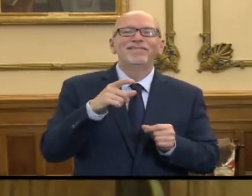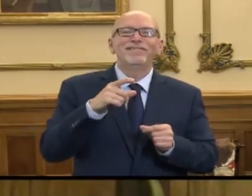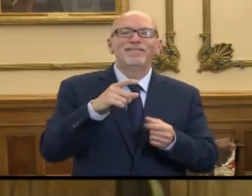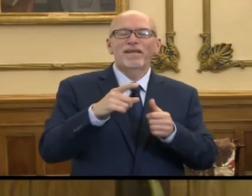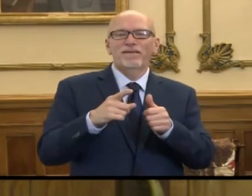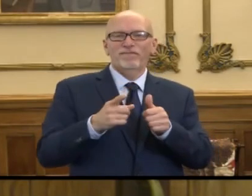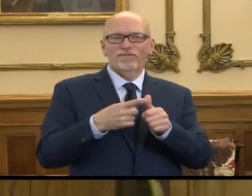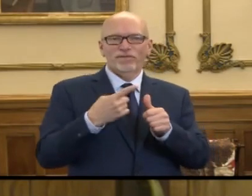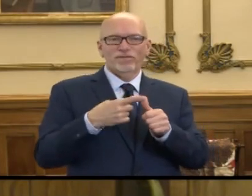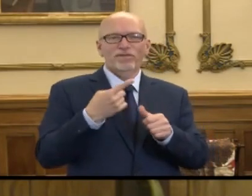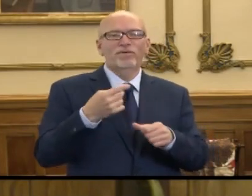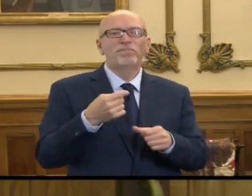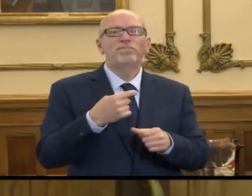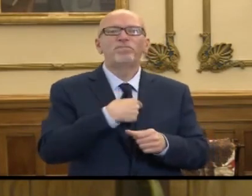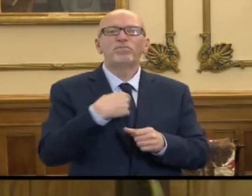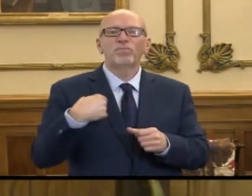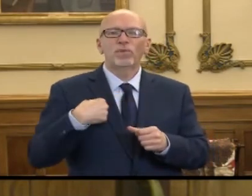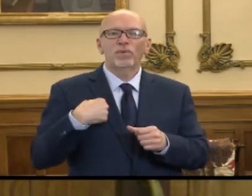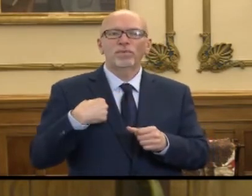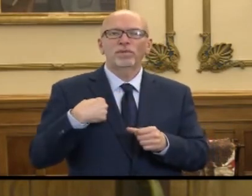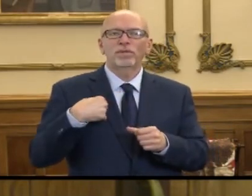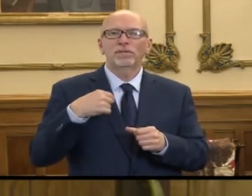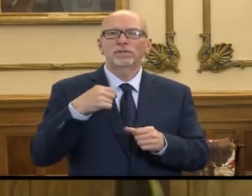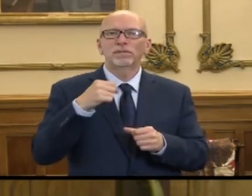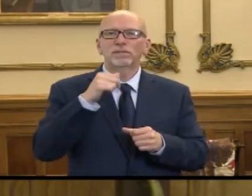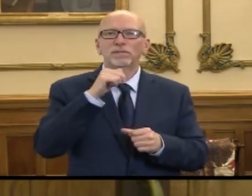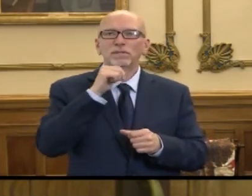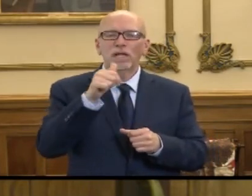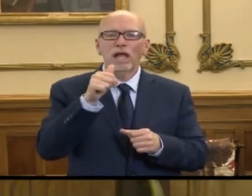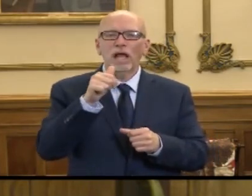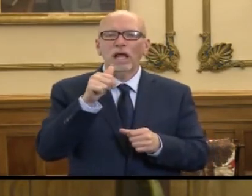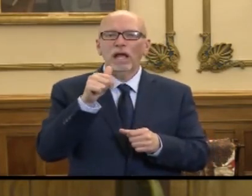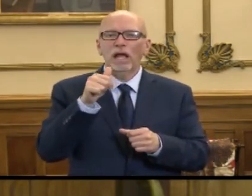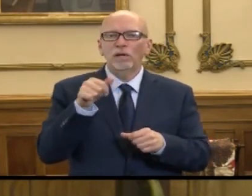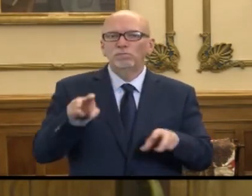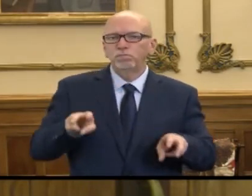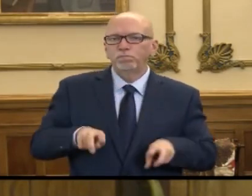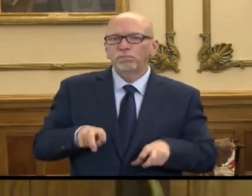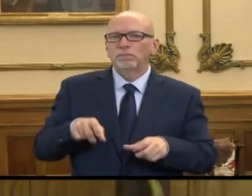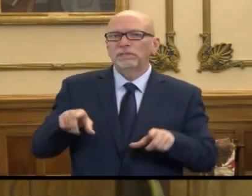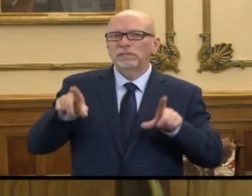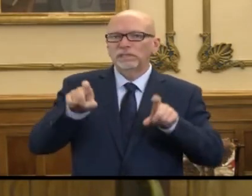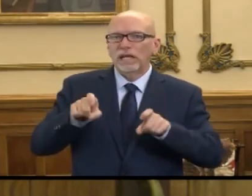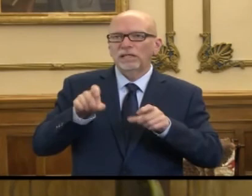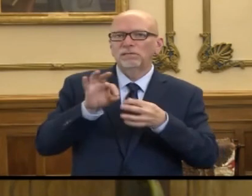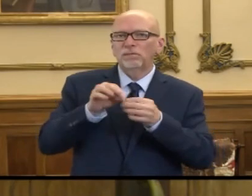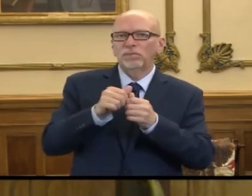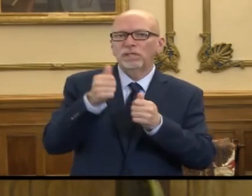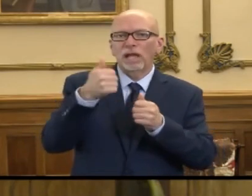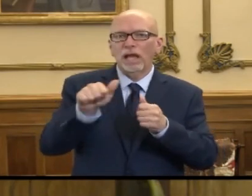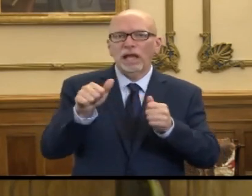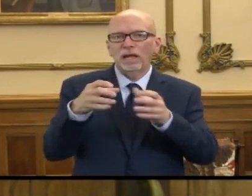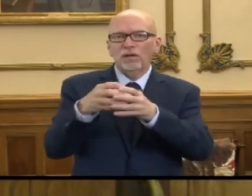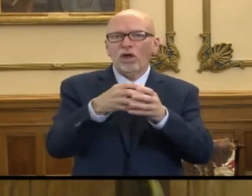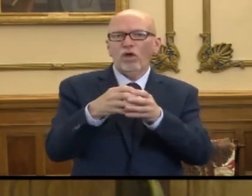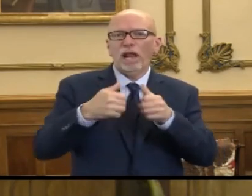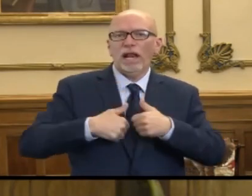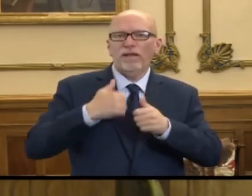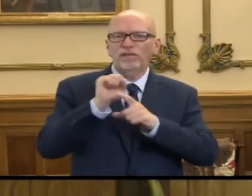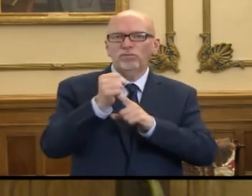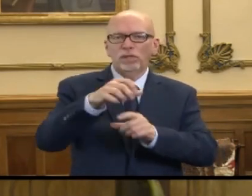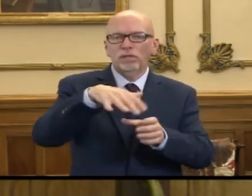First of all, we have not spared any testing with regards to any congregate living setting.